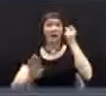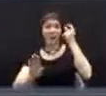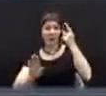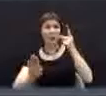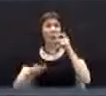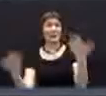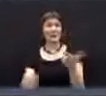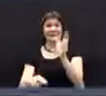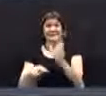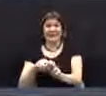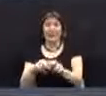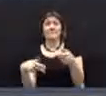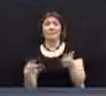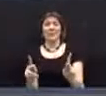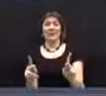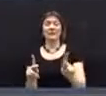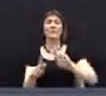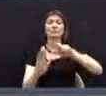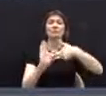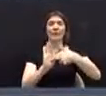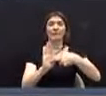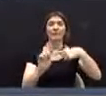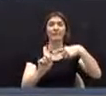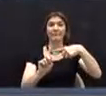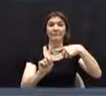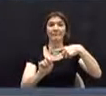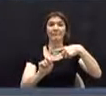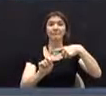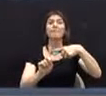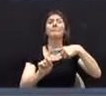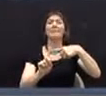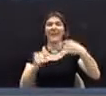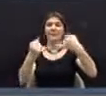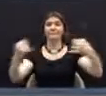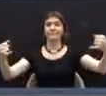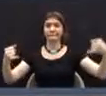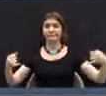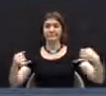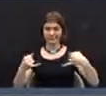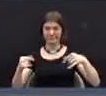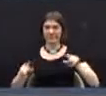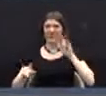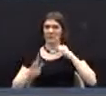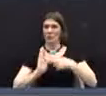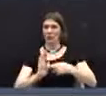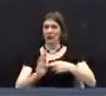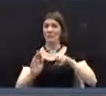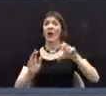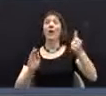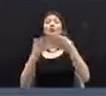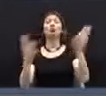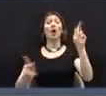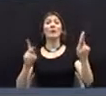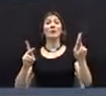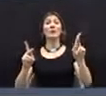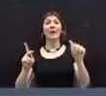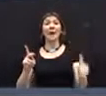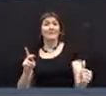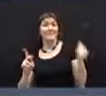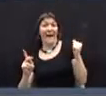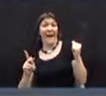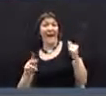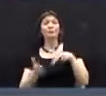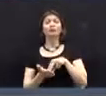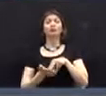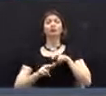can sit within the roped-off area. There are seats and space available for the general public in the